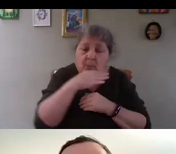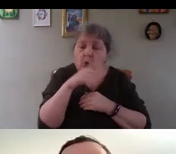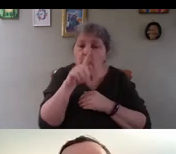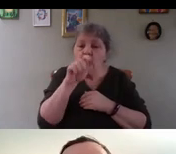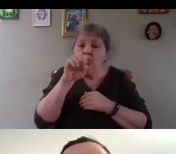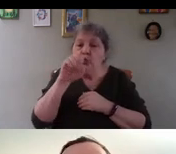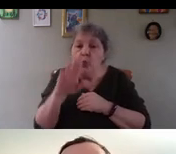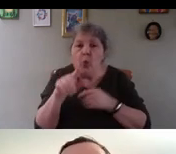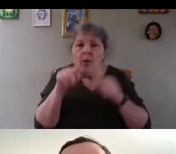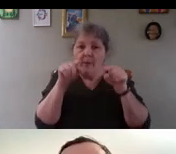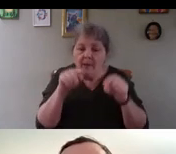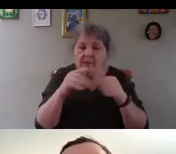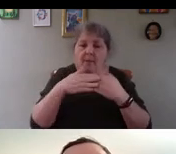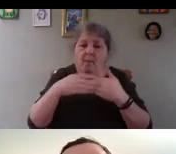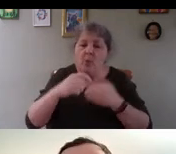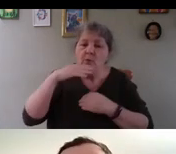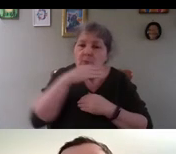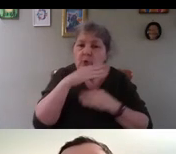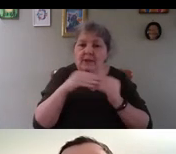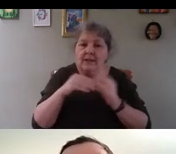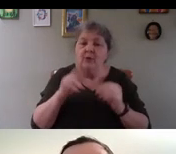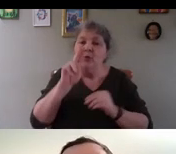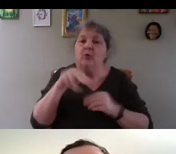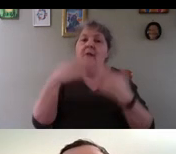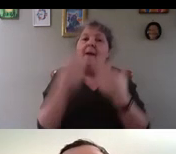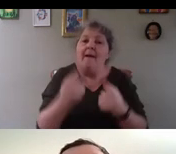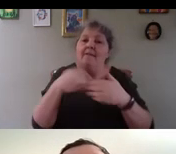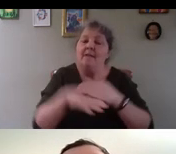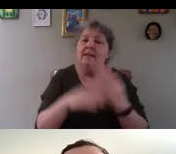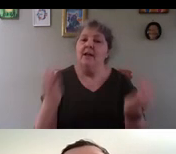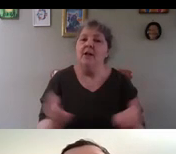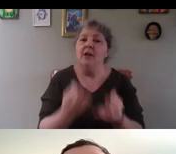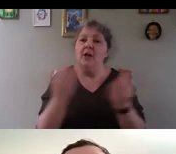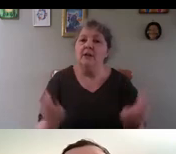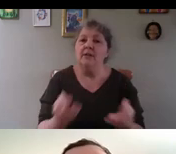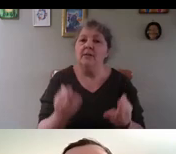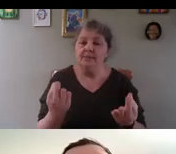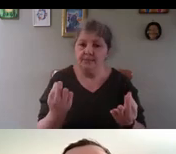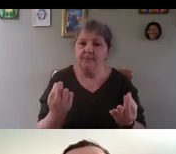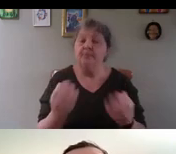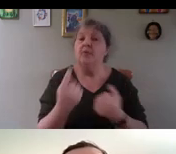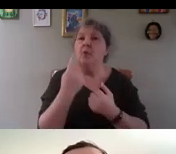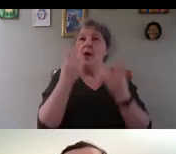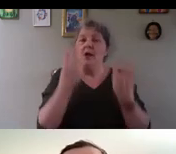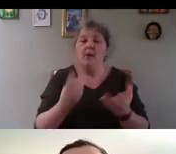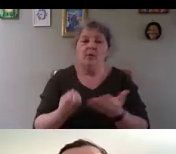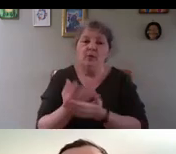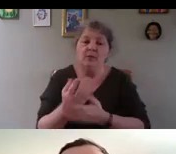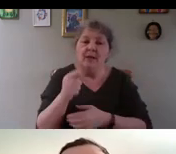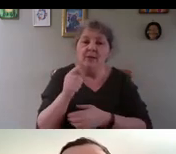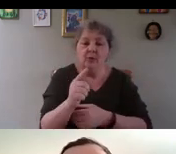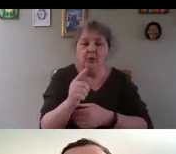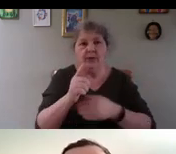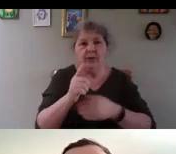equipment that you can have in a garden. So, the one I'm going to explain to you is quite elaborate,